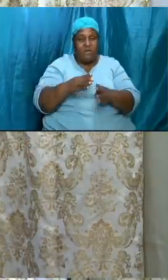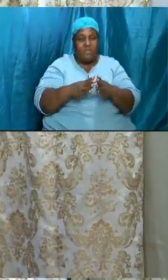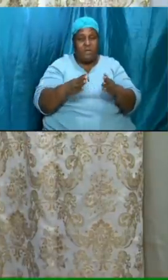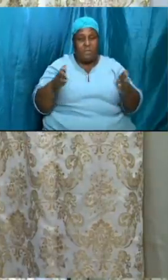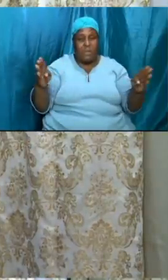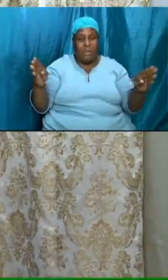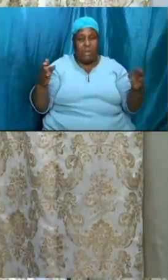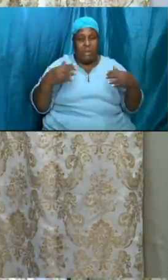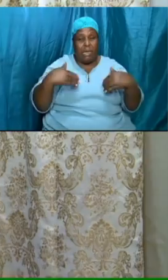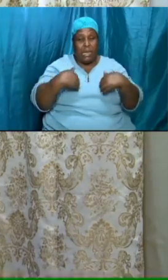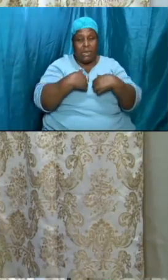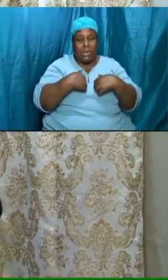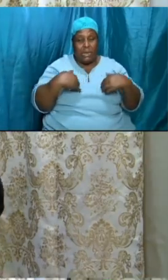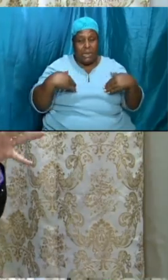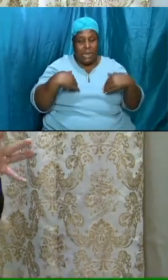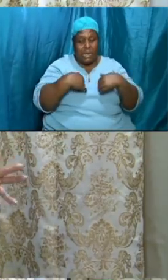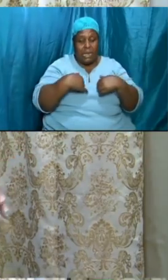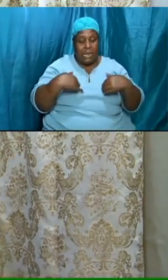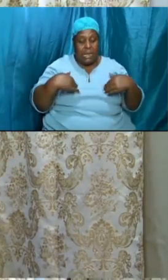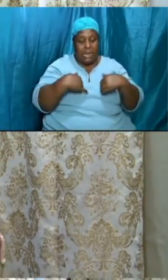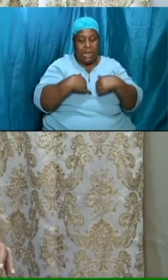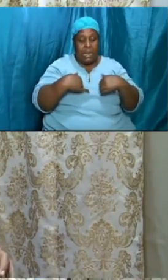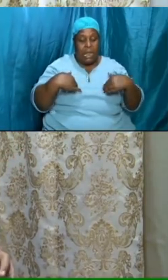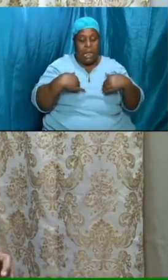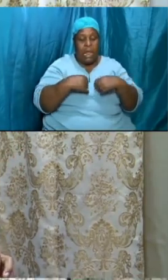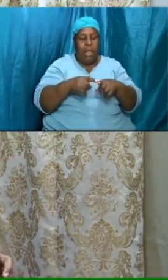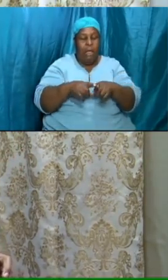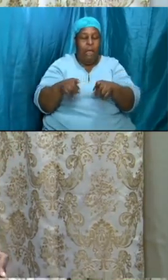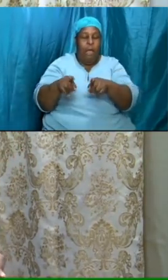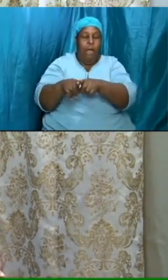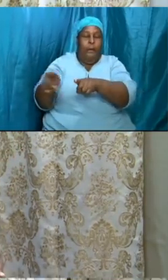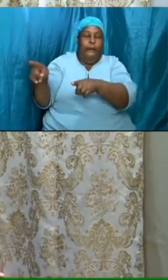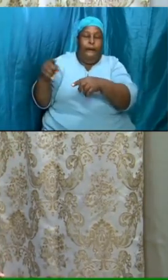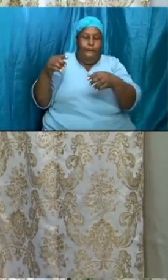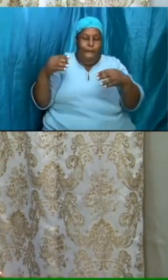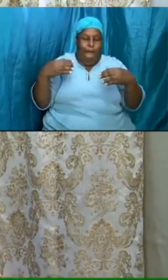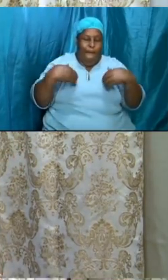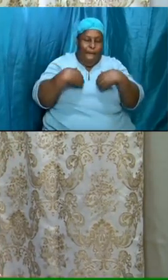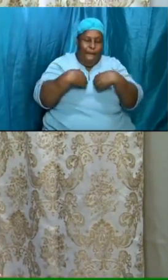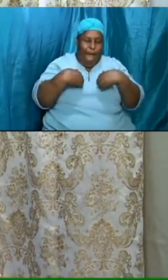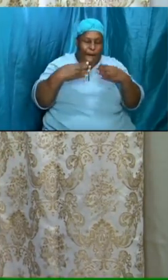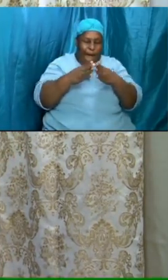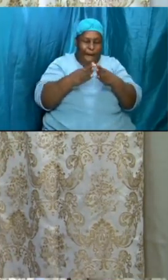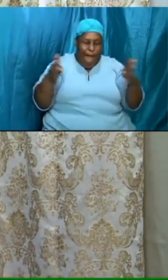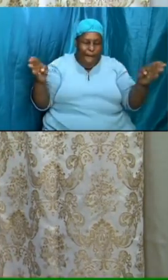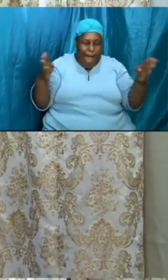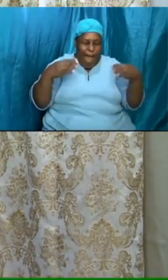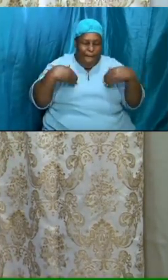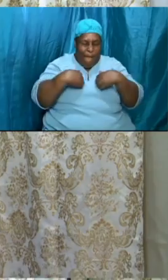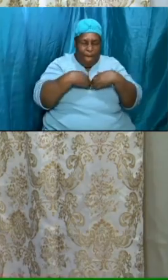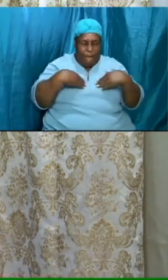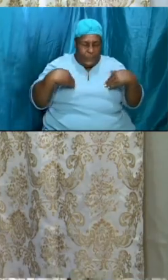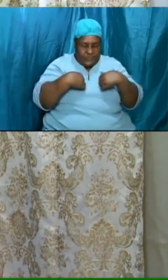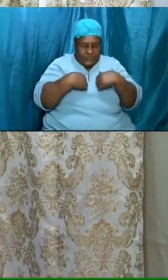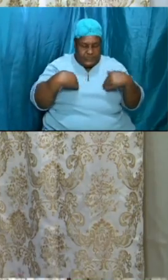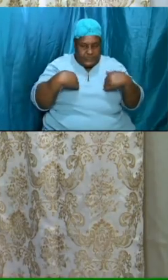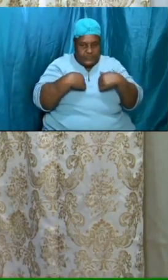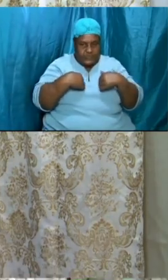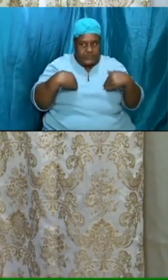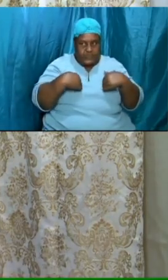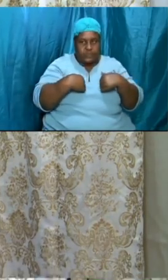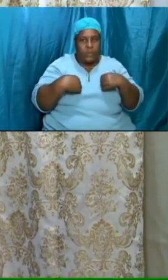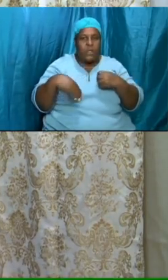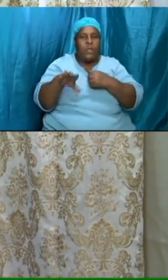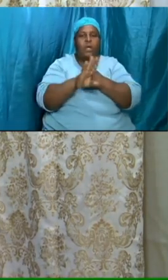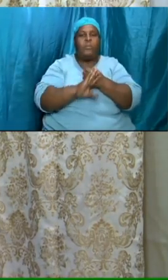yes the hyenas and the lions and we put up big ticket fences to keep out the big animals to